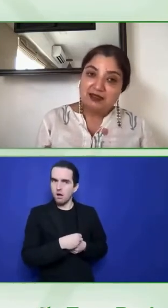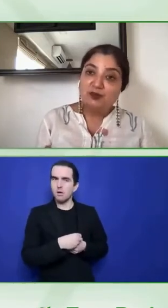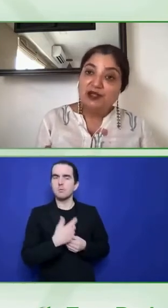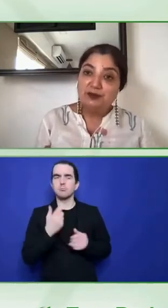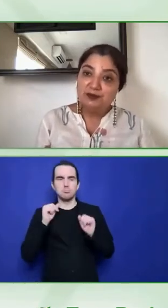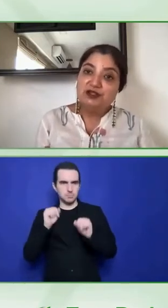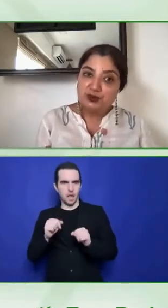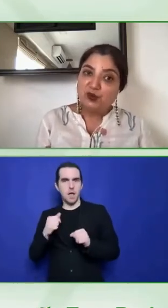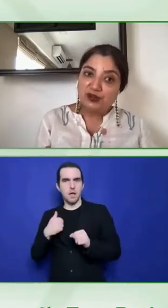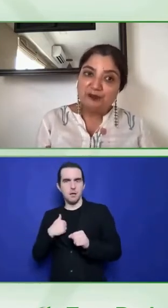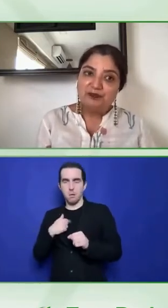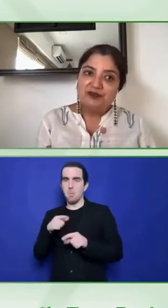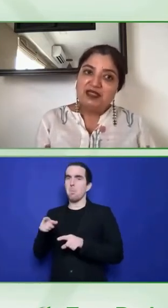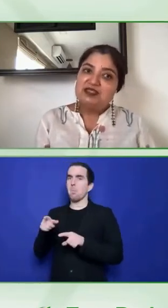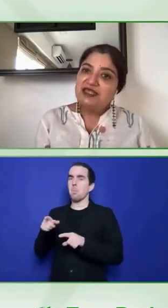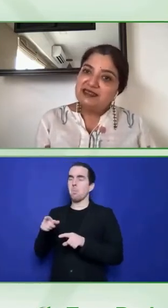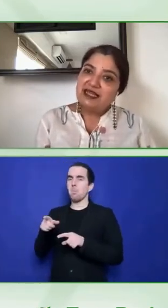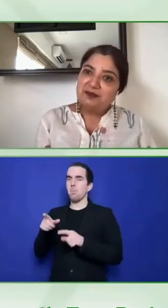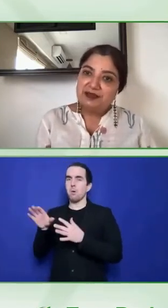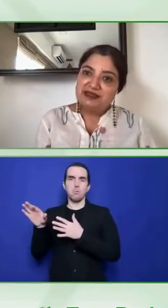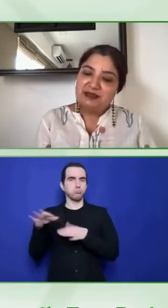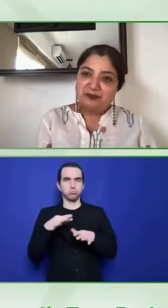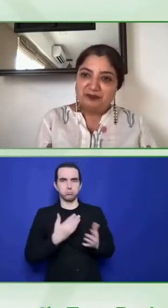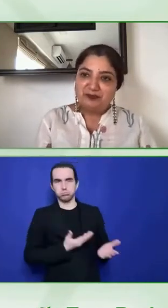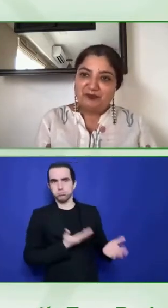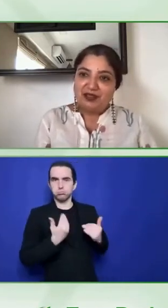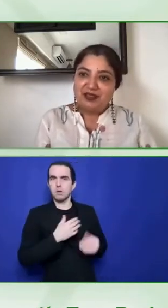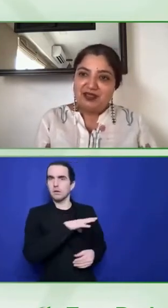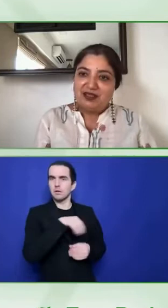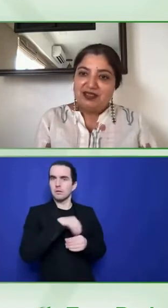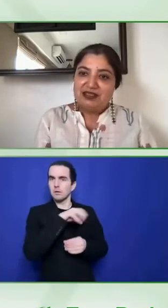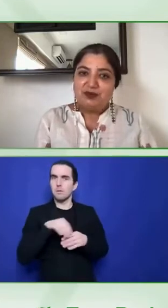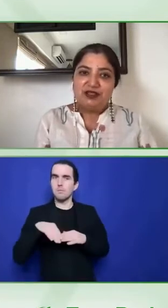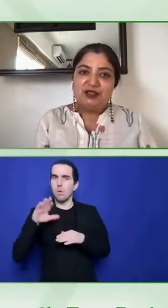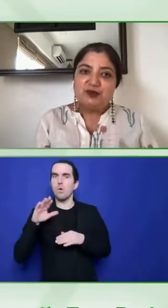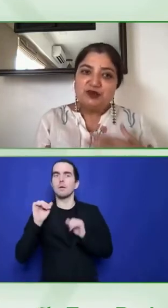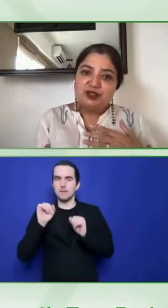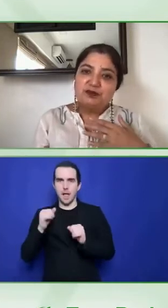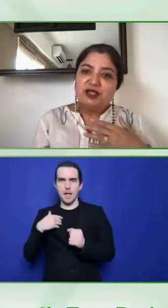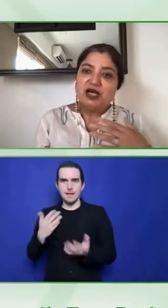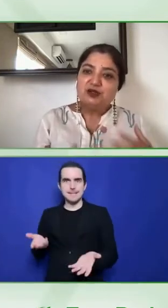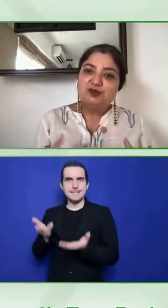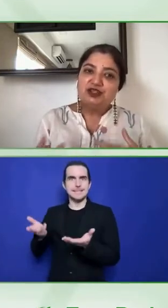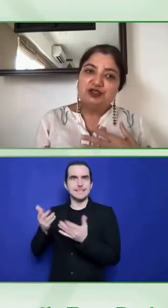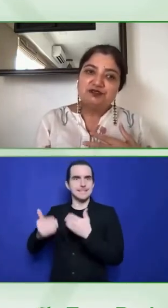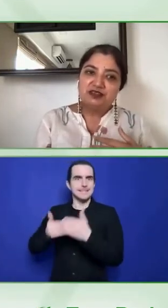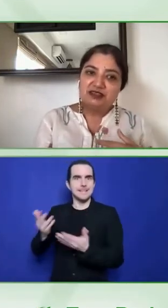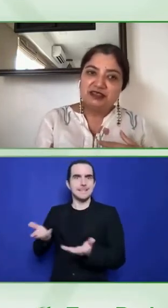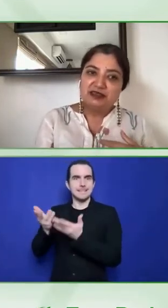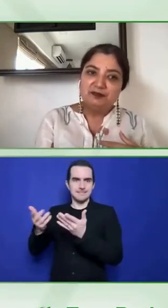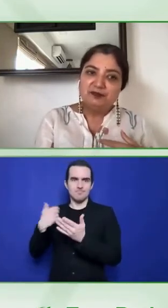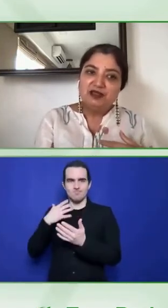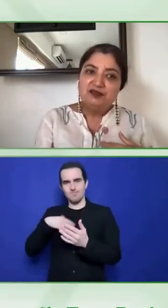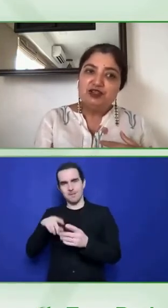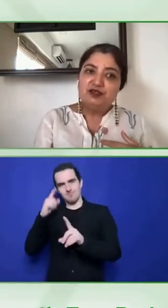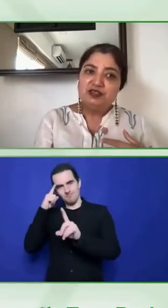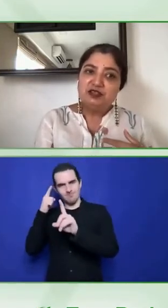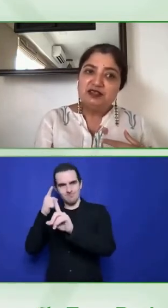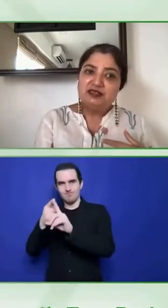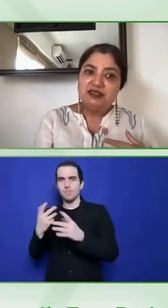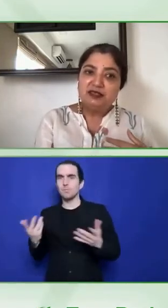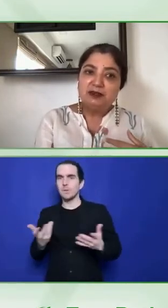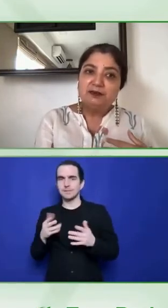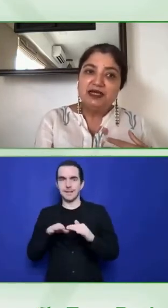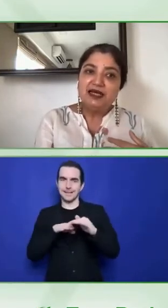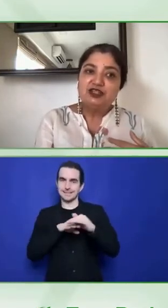available to all. The next slide, please. So I wanted to talk to you about how did we shift this needle? We